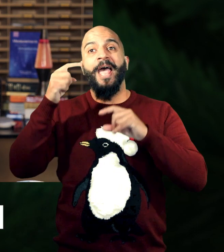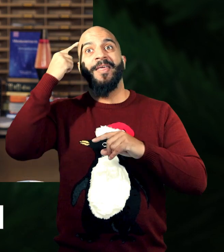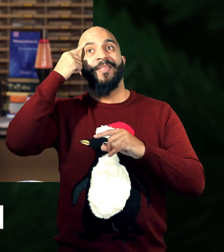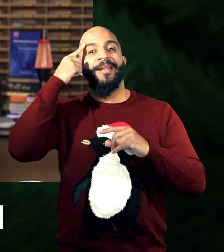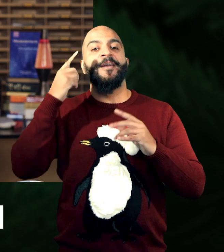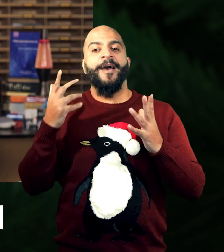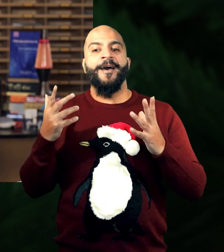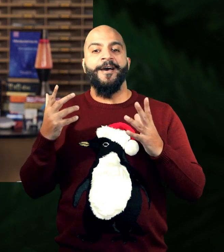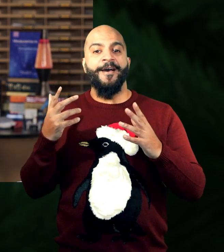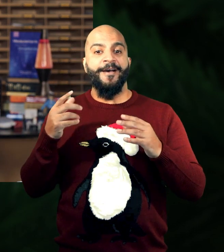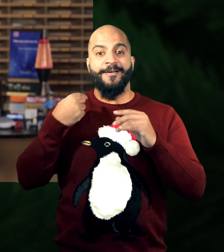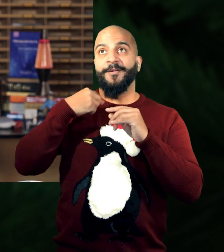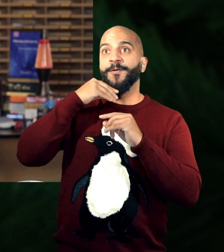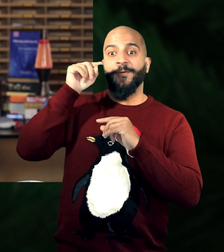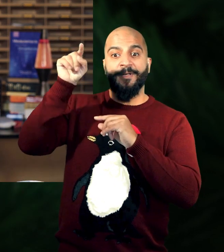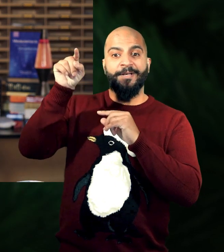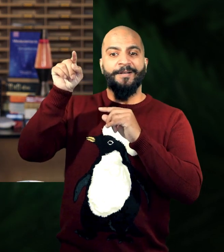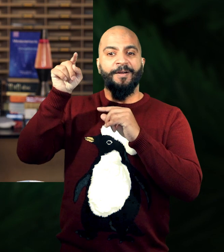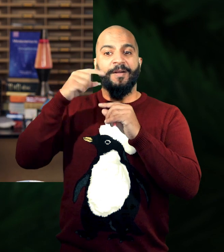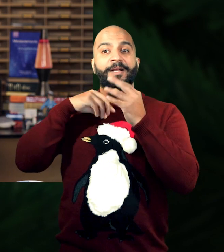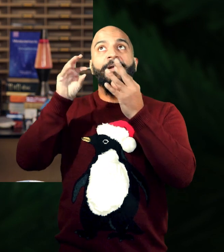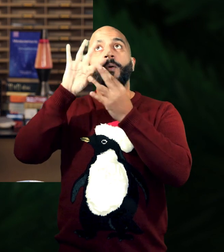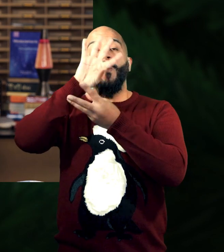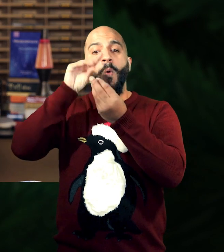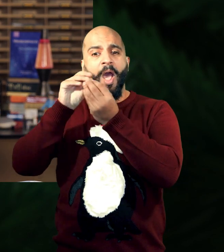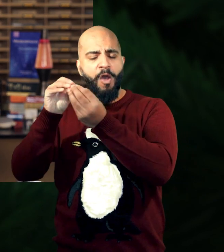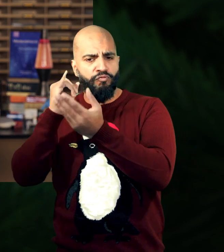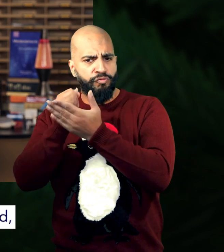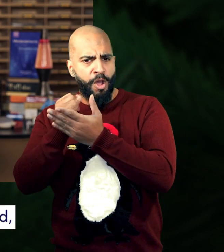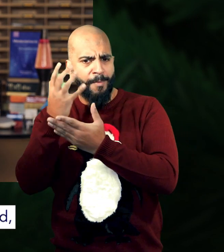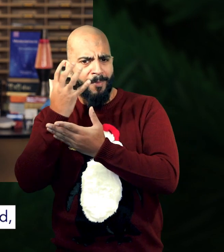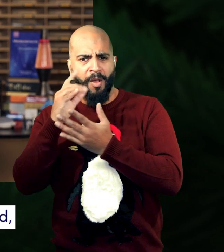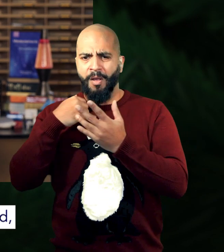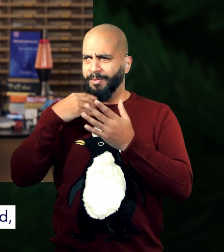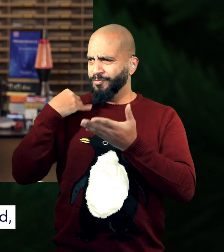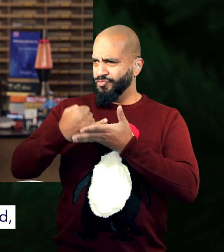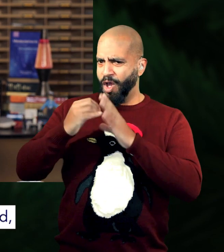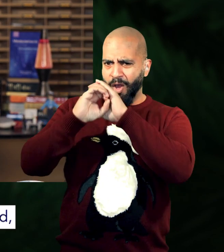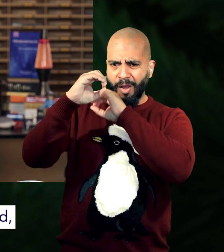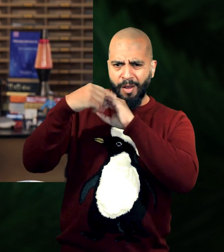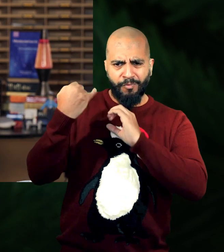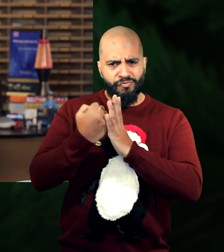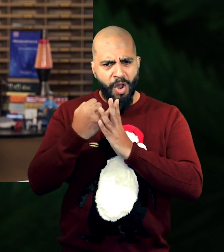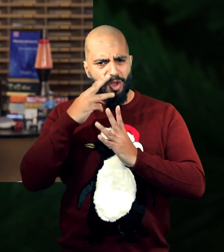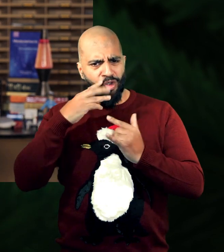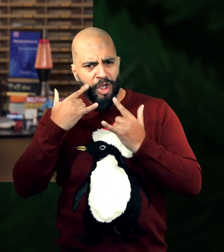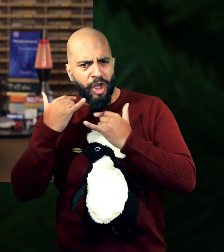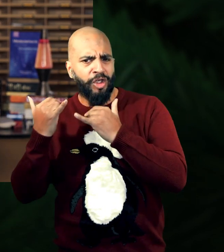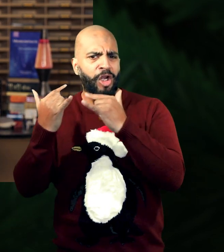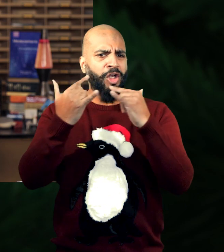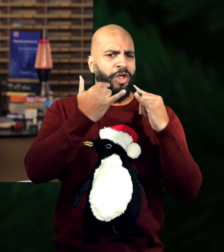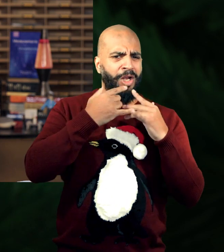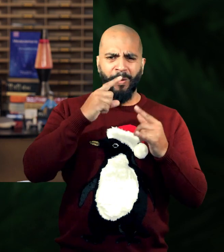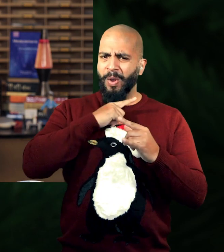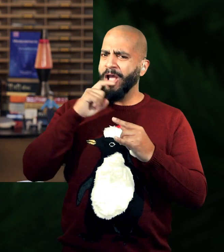lots of scientists were thinking, maybe we've got our calculations wrong, maybe our telescopes are broken. But everything was double-checked, triple-checked, and no, it